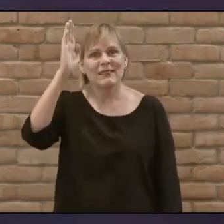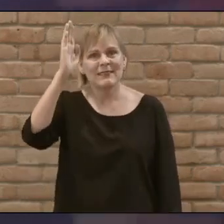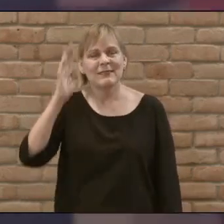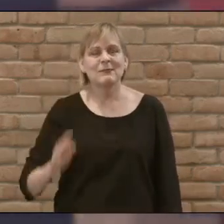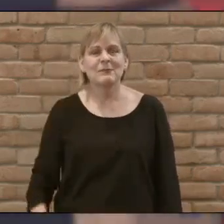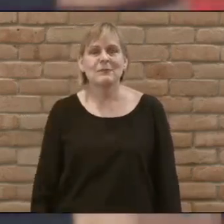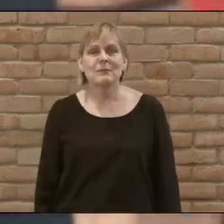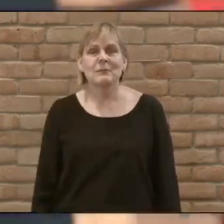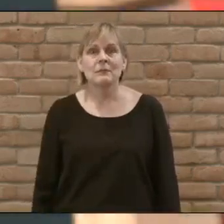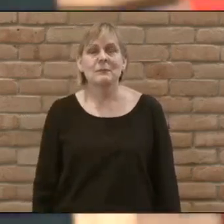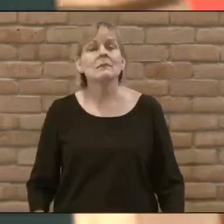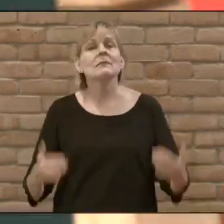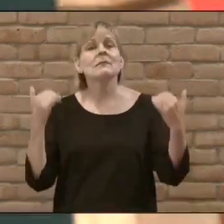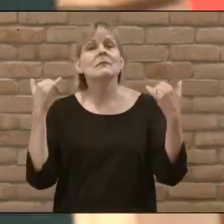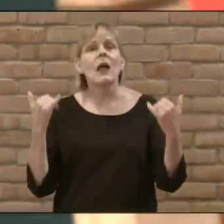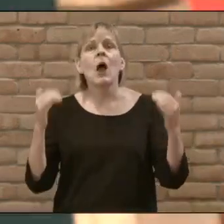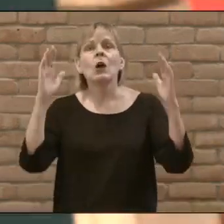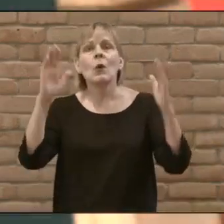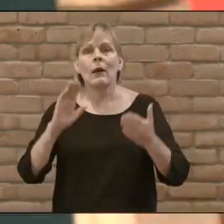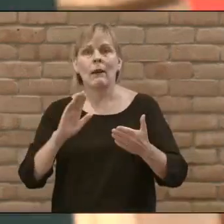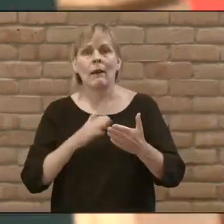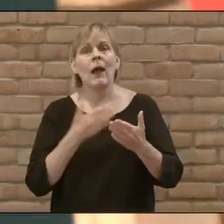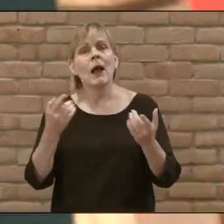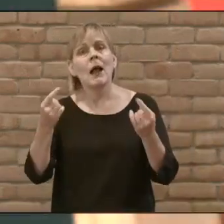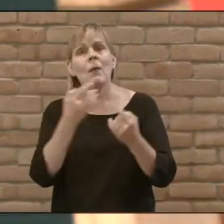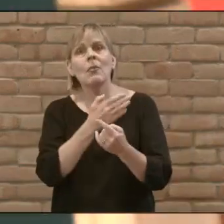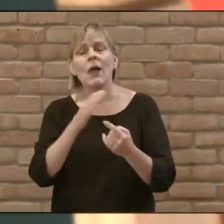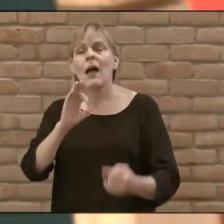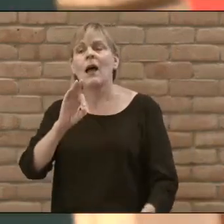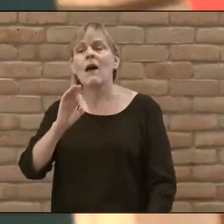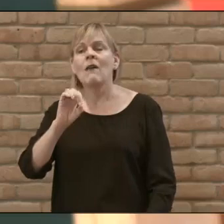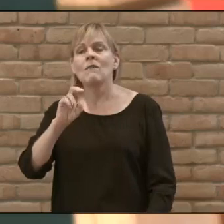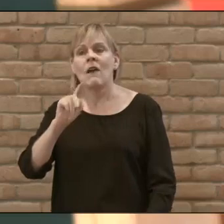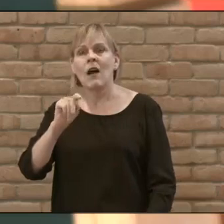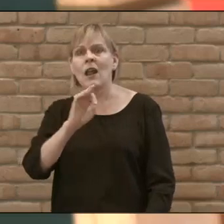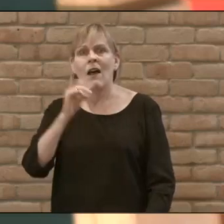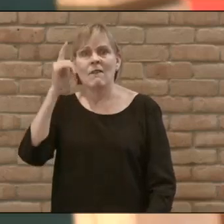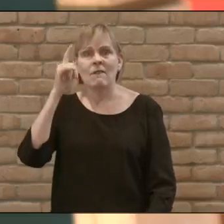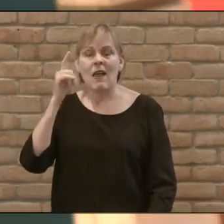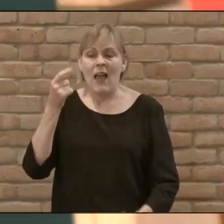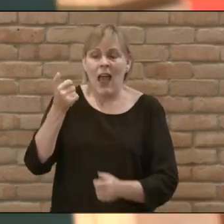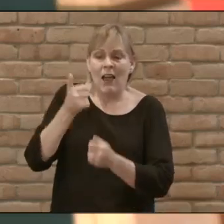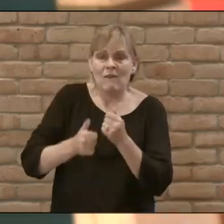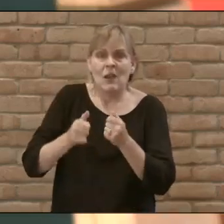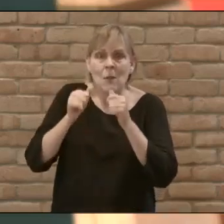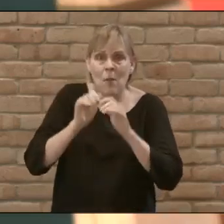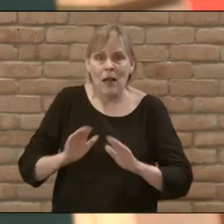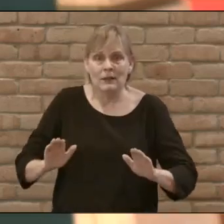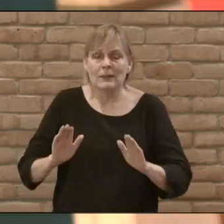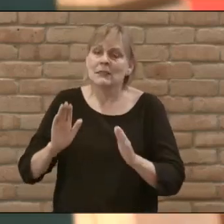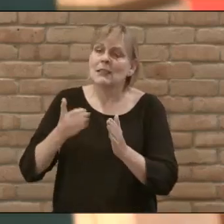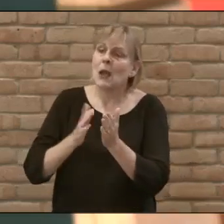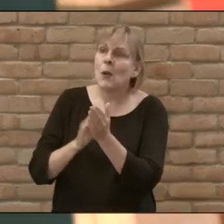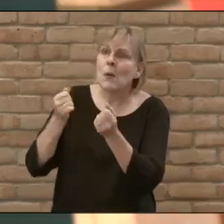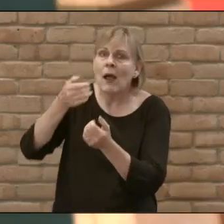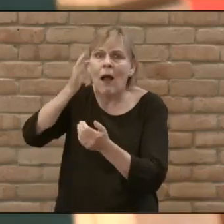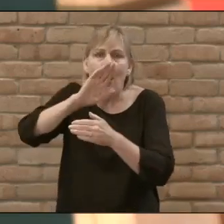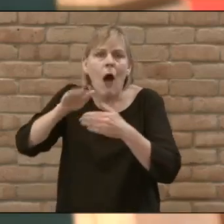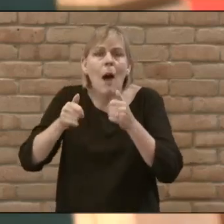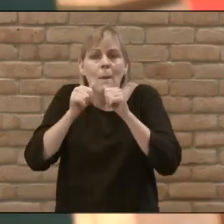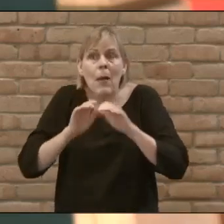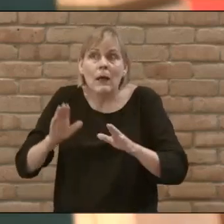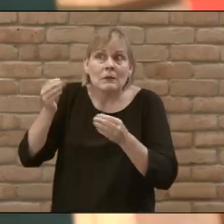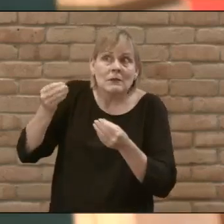And now we continue with this great hymn Come thou font of every blessing As we sing praise to God For all the